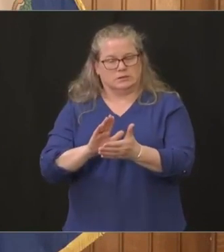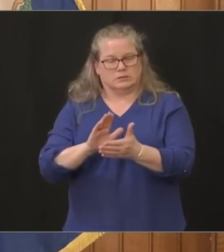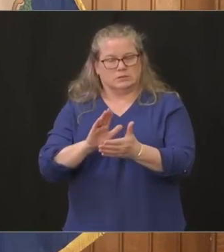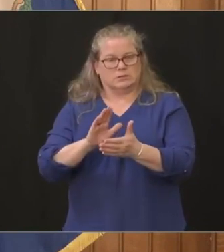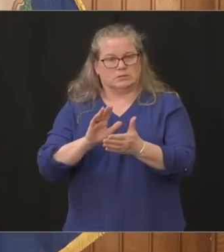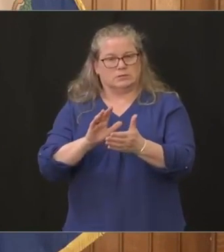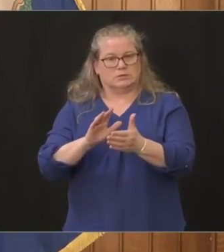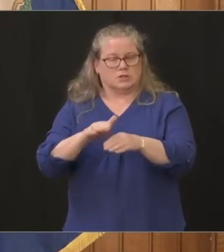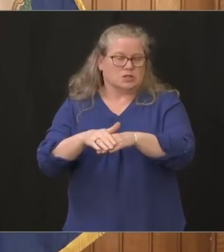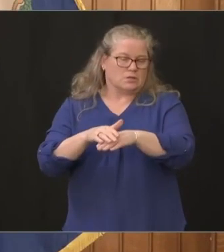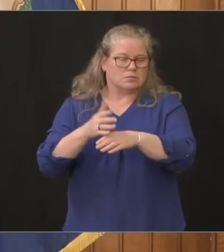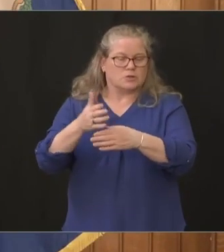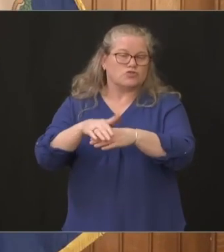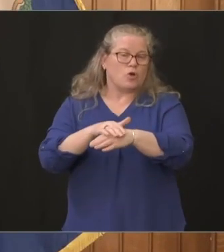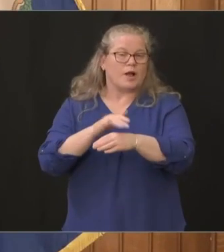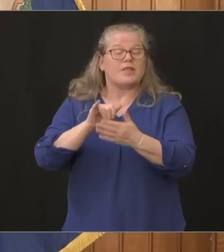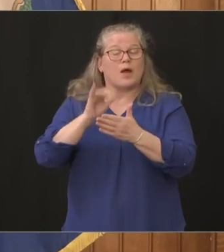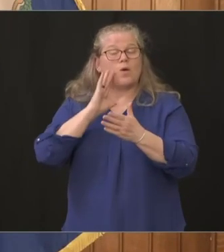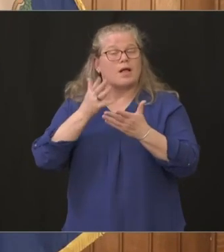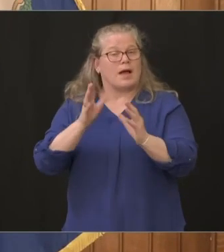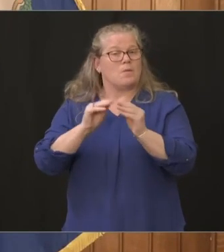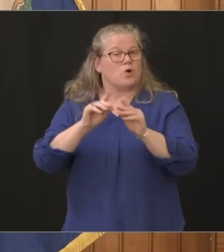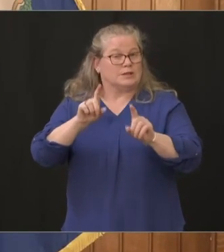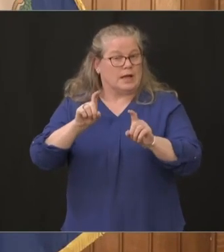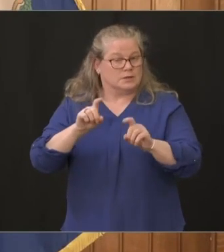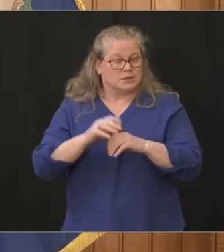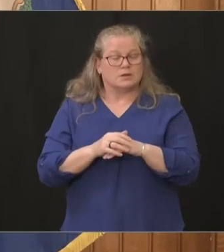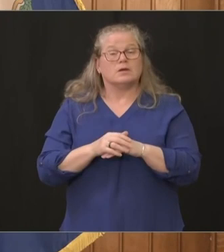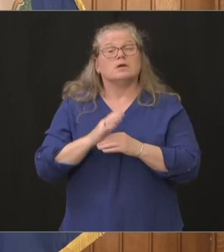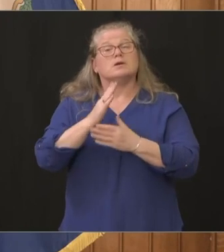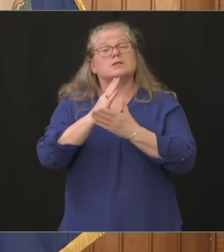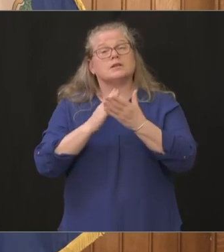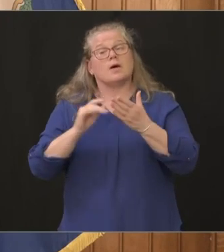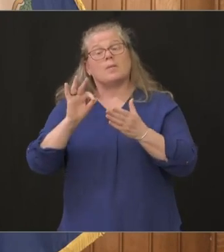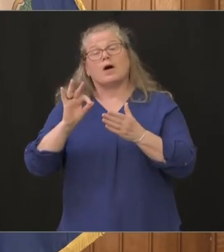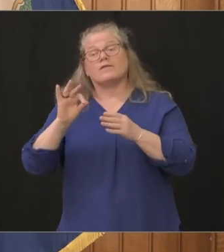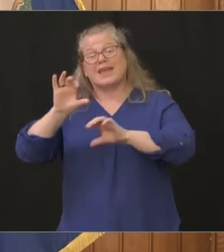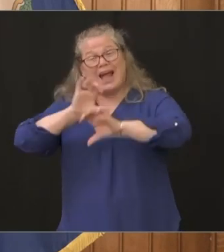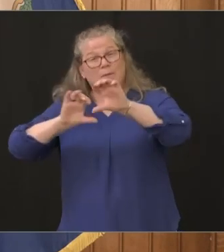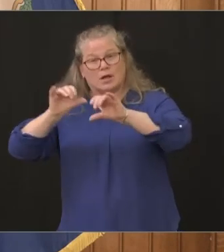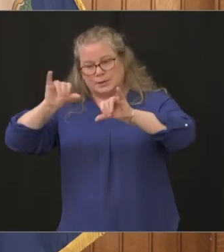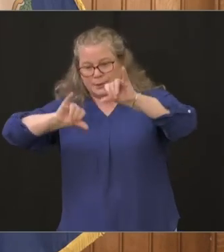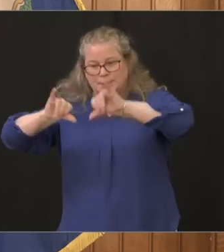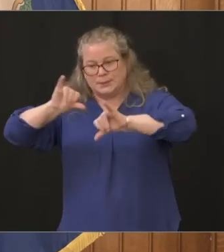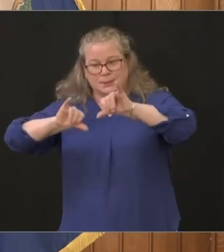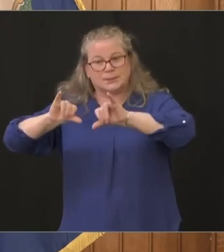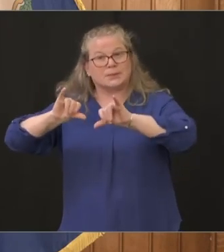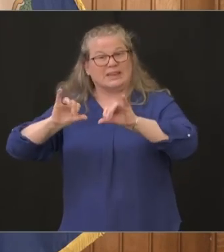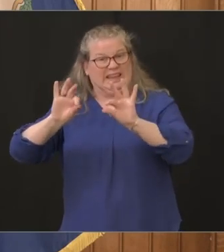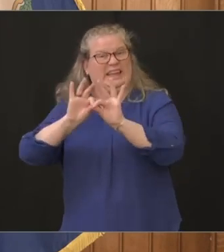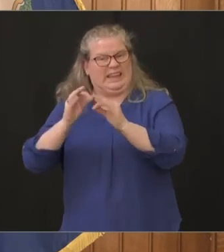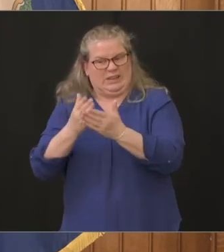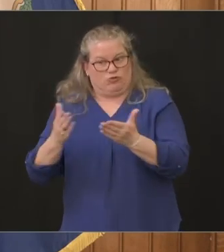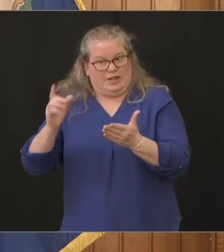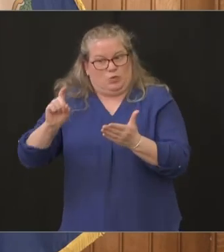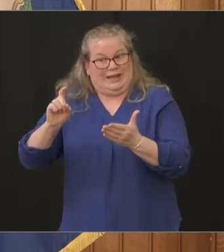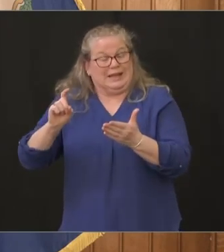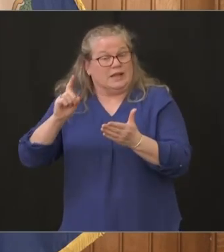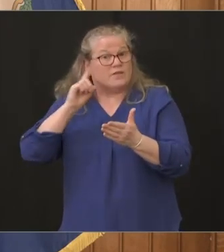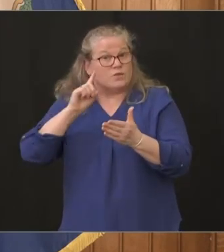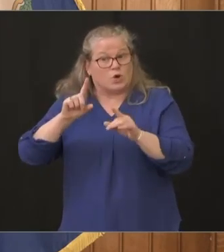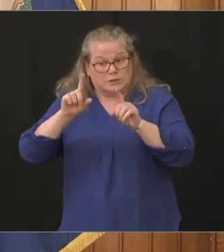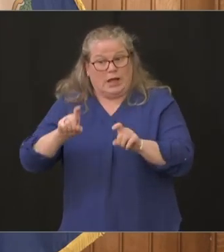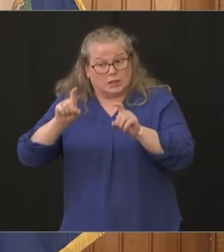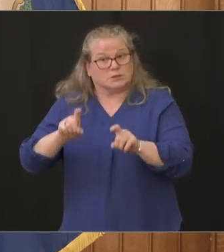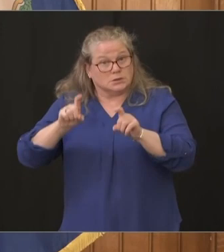allow us to do a little bit more testing in the near term but some of the reagents and some of the other key ingredients we need to facilitate that